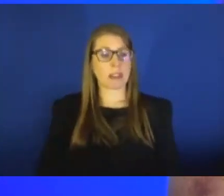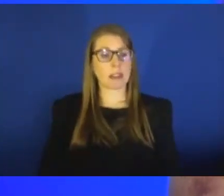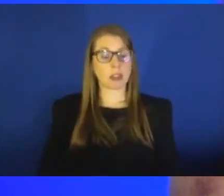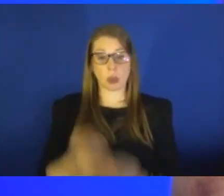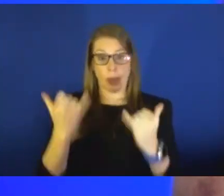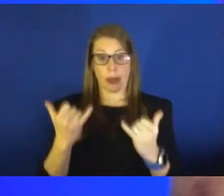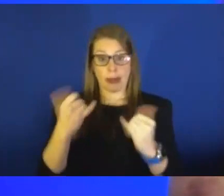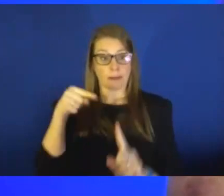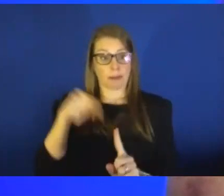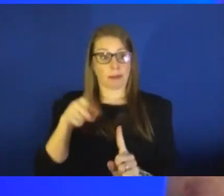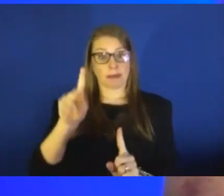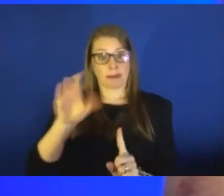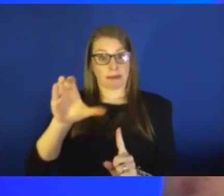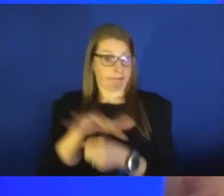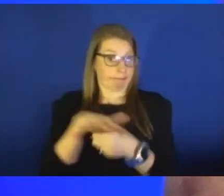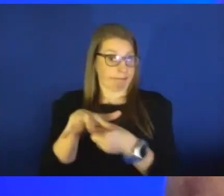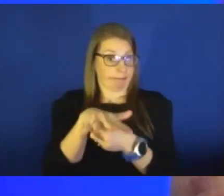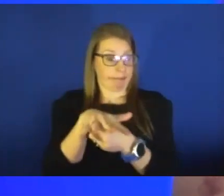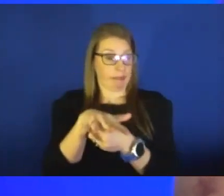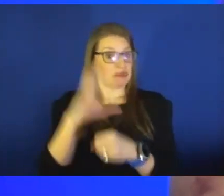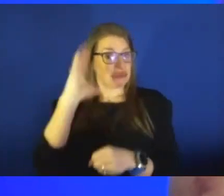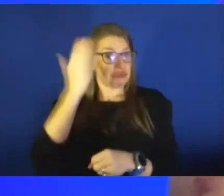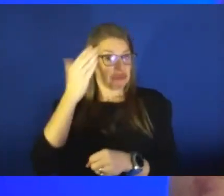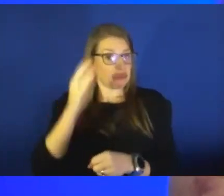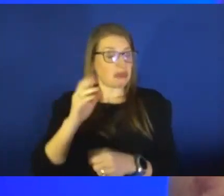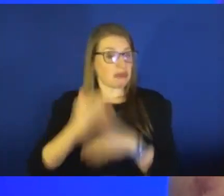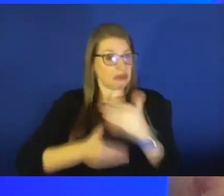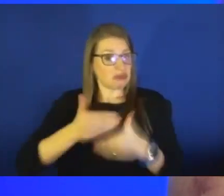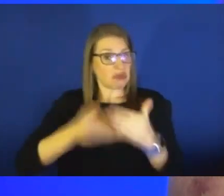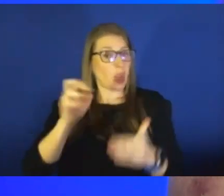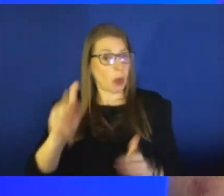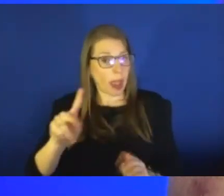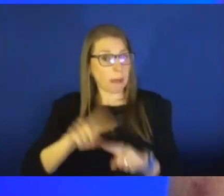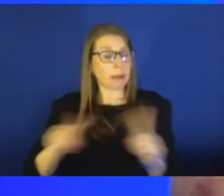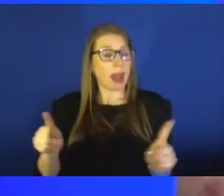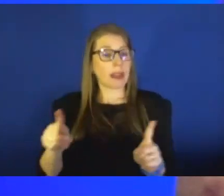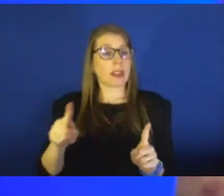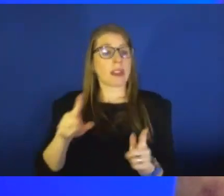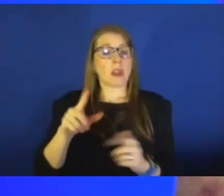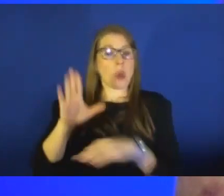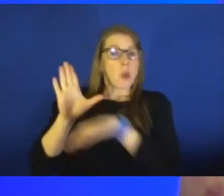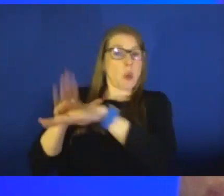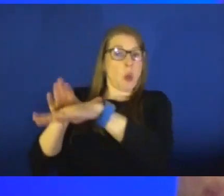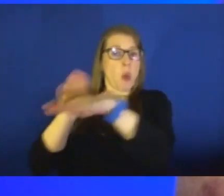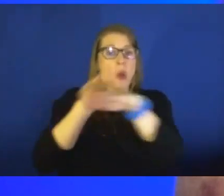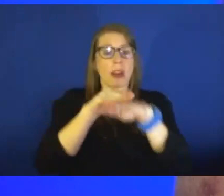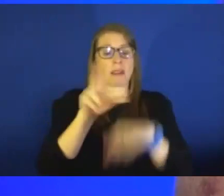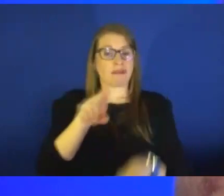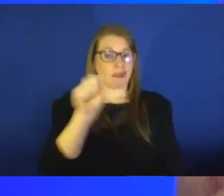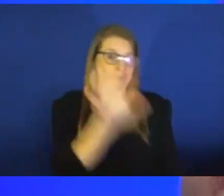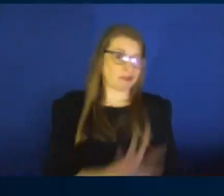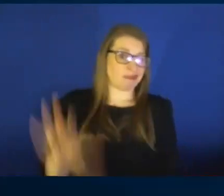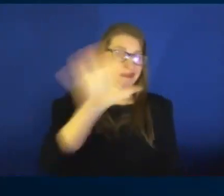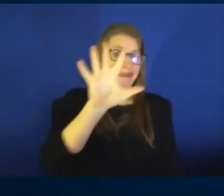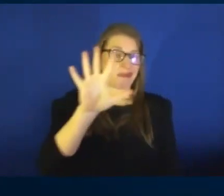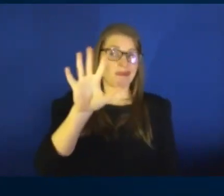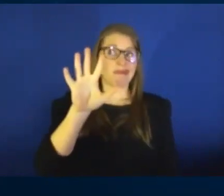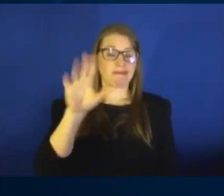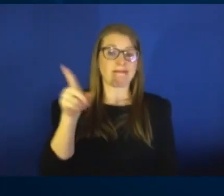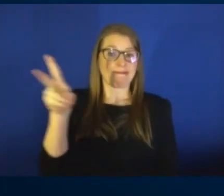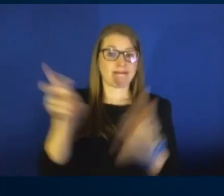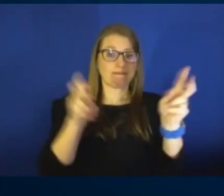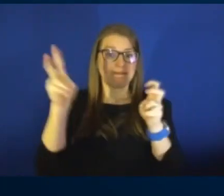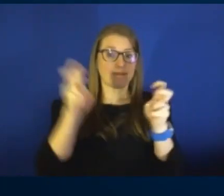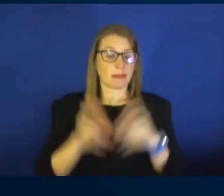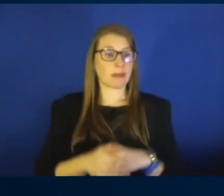in the metro for now, things seem to be okay. But we are seeing some warning signs in other parts of the country. So glad you got to